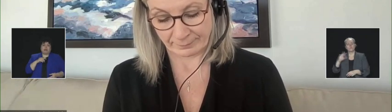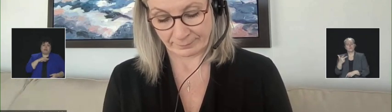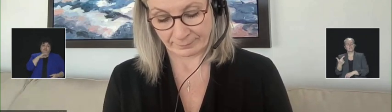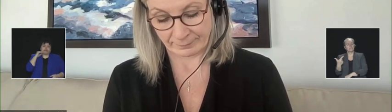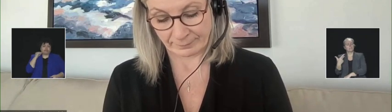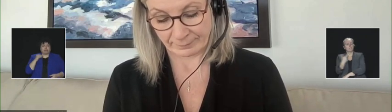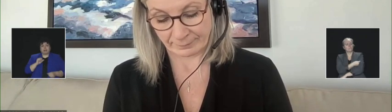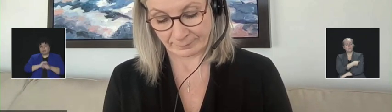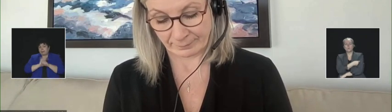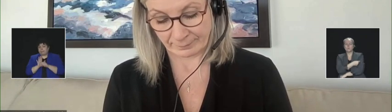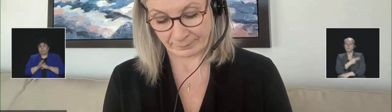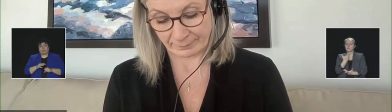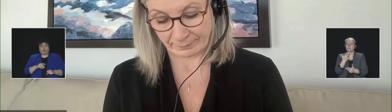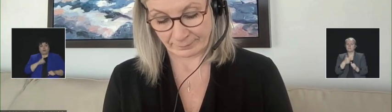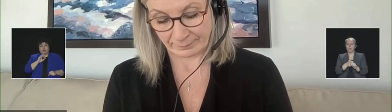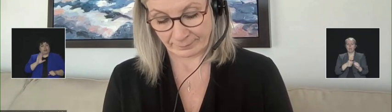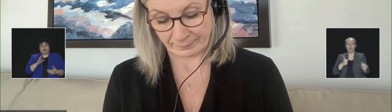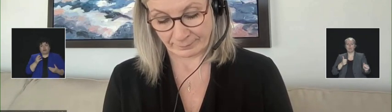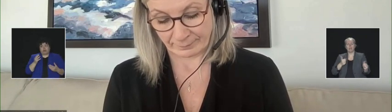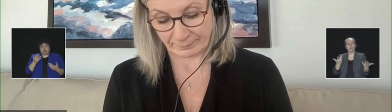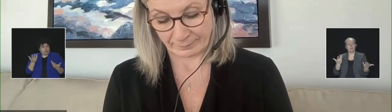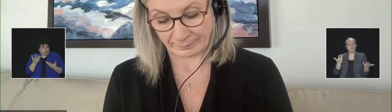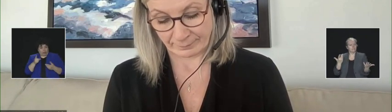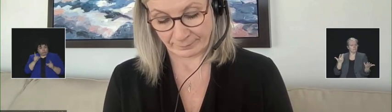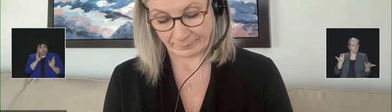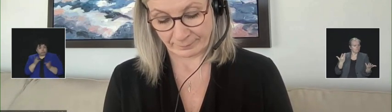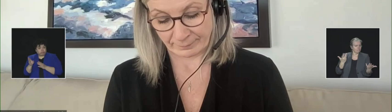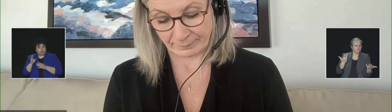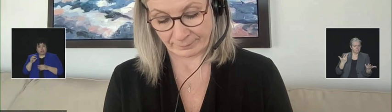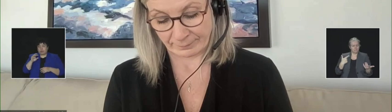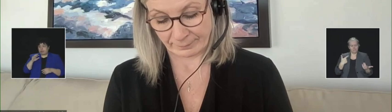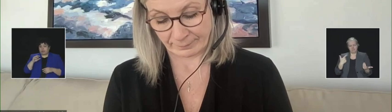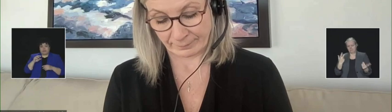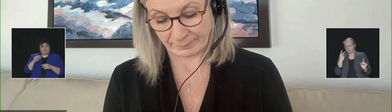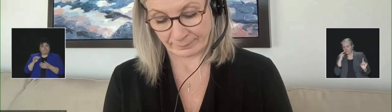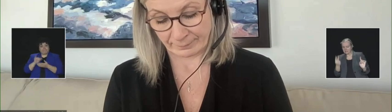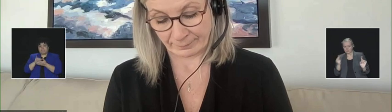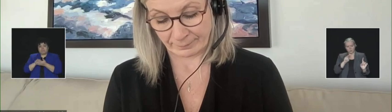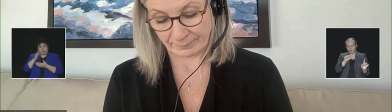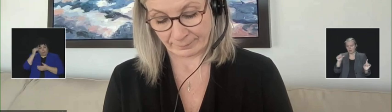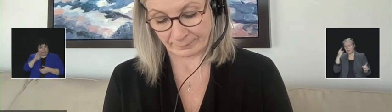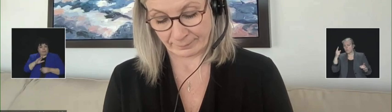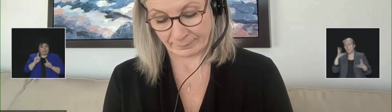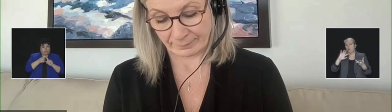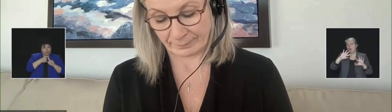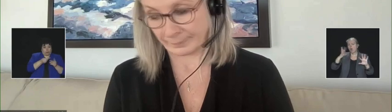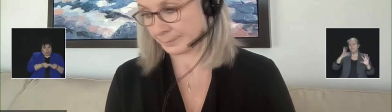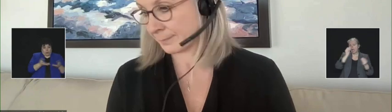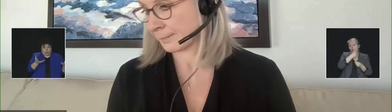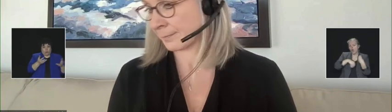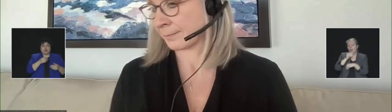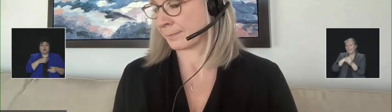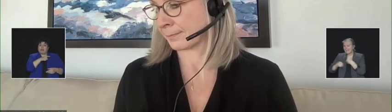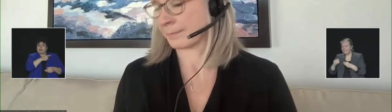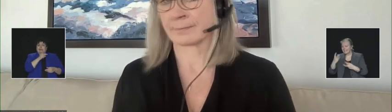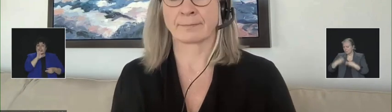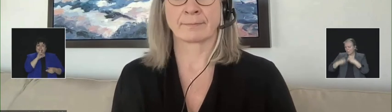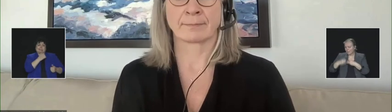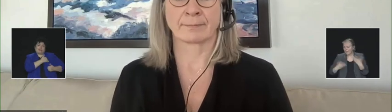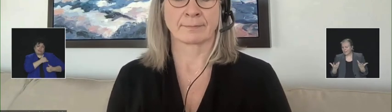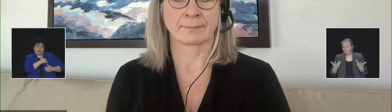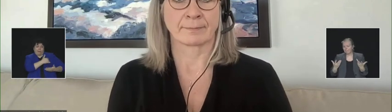risk, or is it more of a logistical factor because the first two doses were part of the mass, you know, deployment with the military involved?